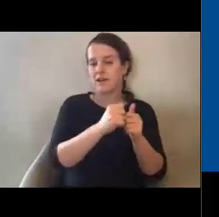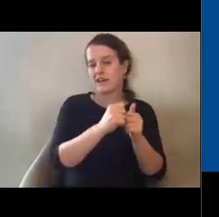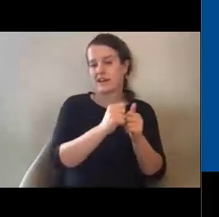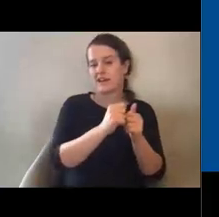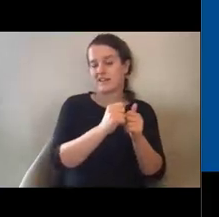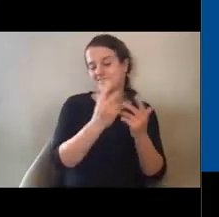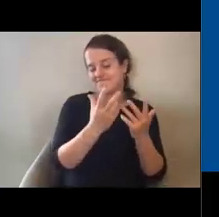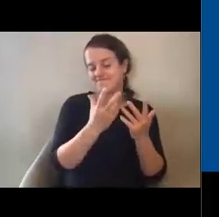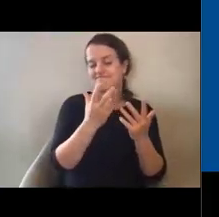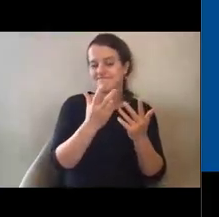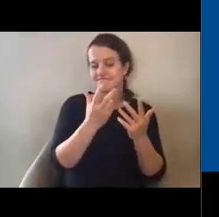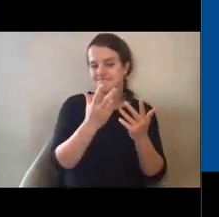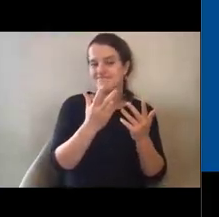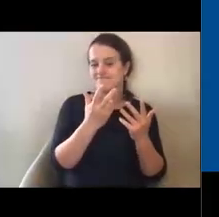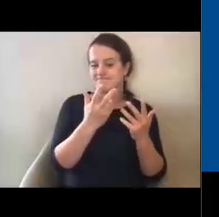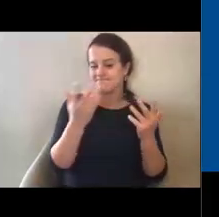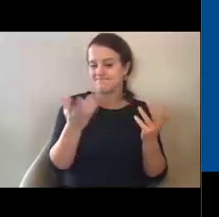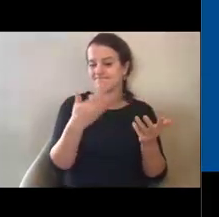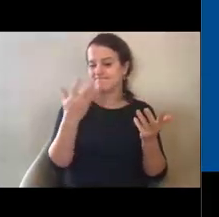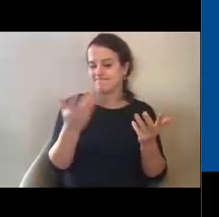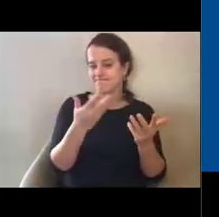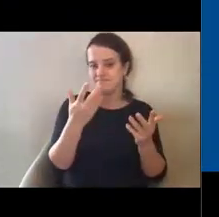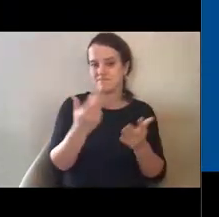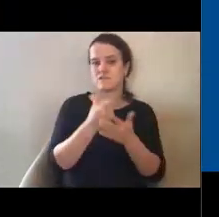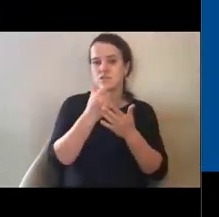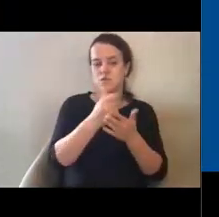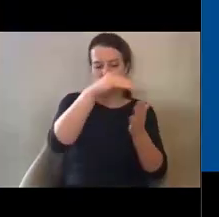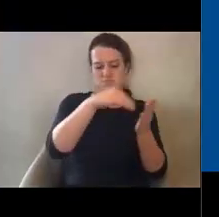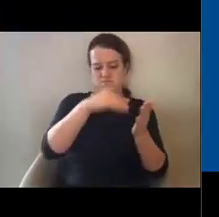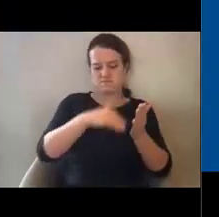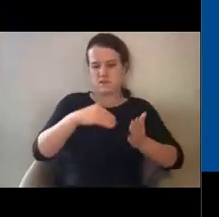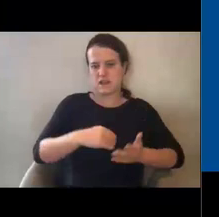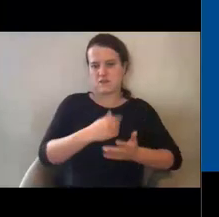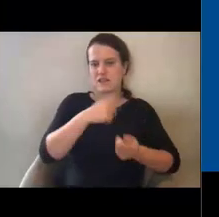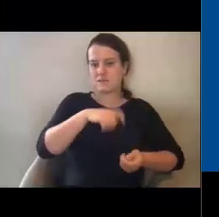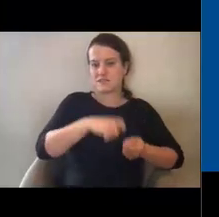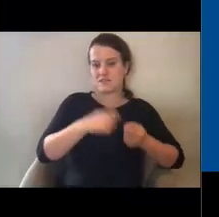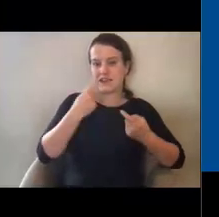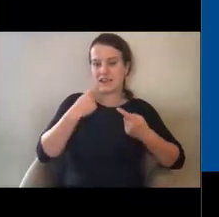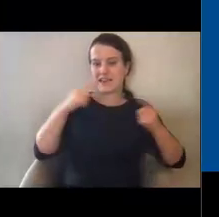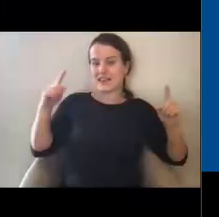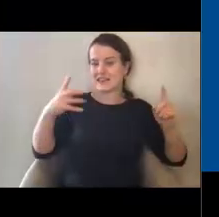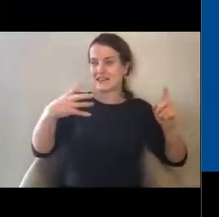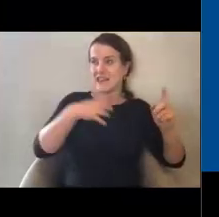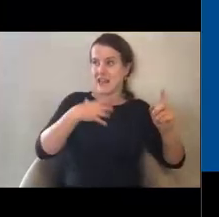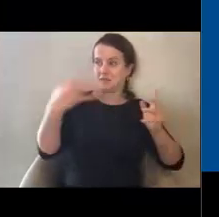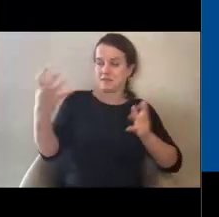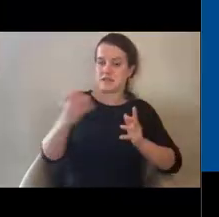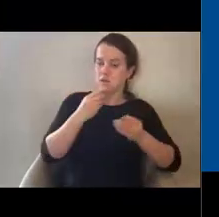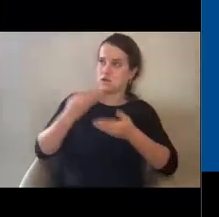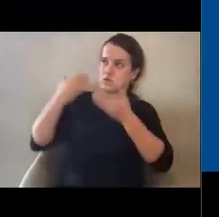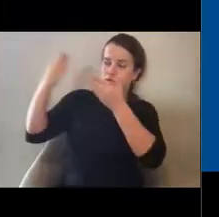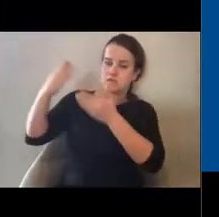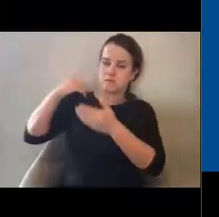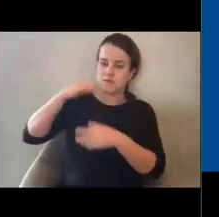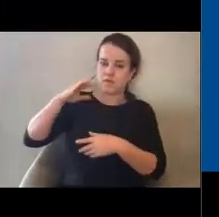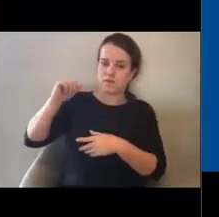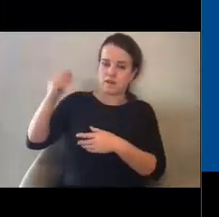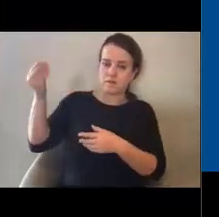extent of the specific claims that an applicant may want to submit, and to